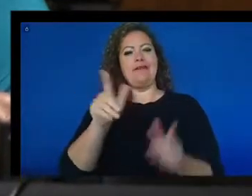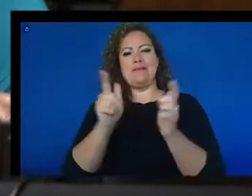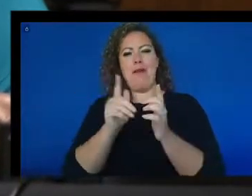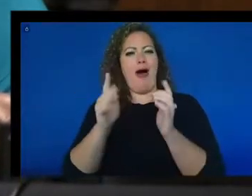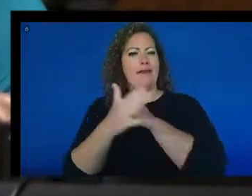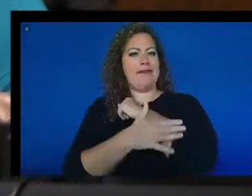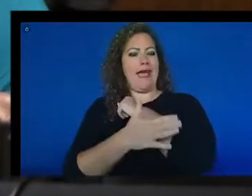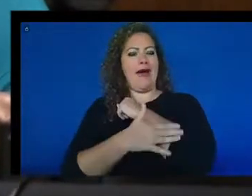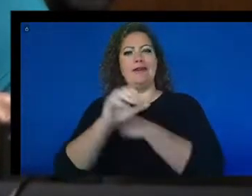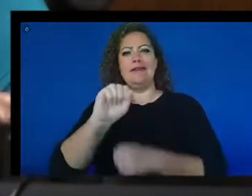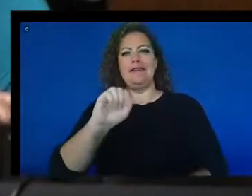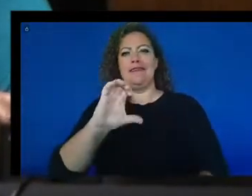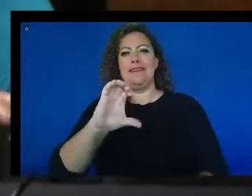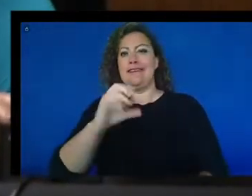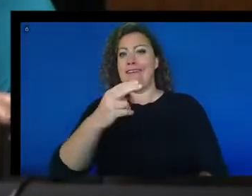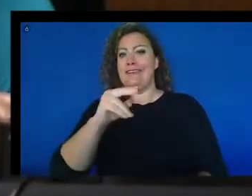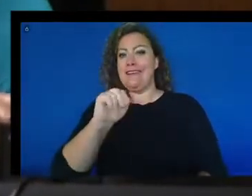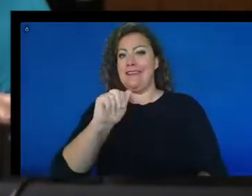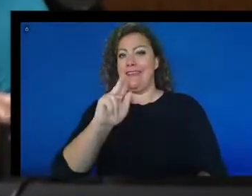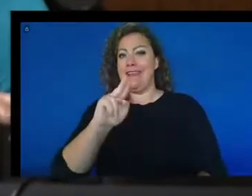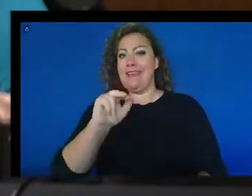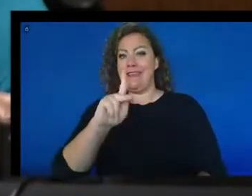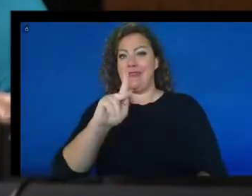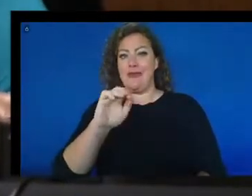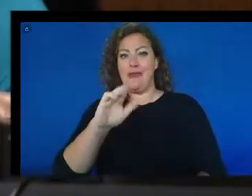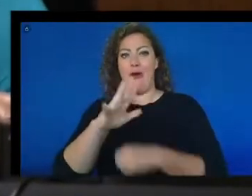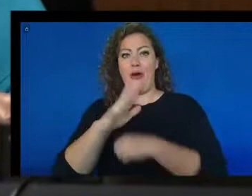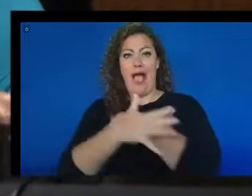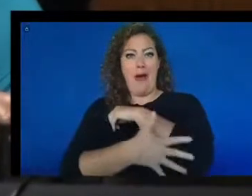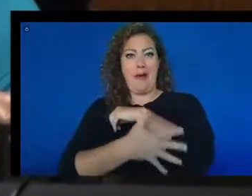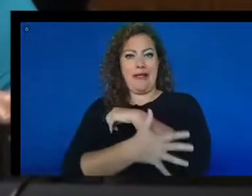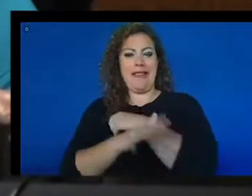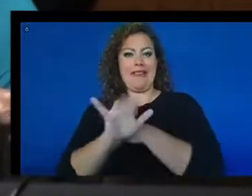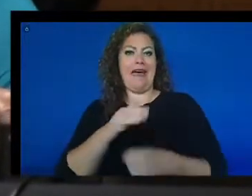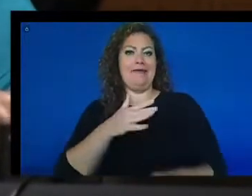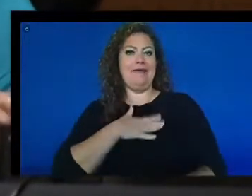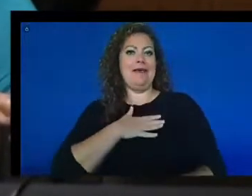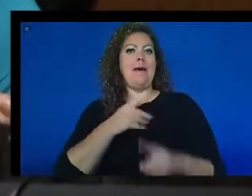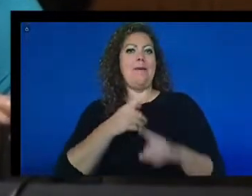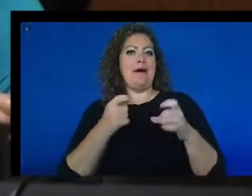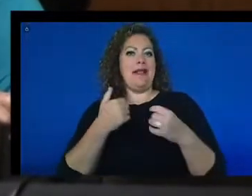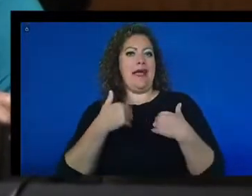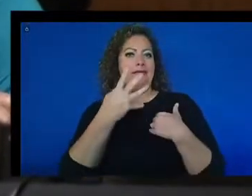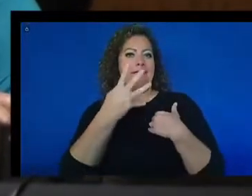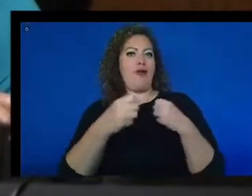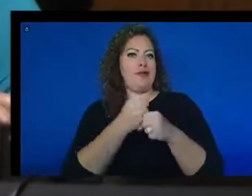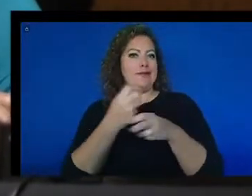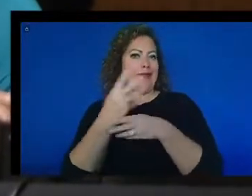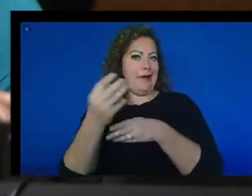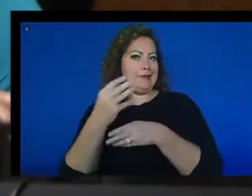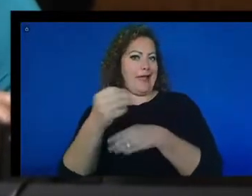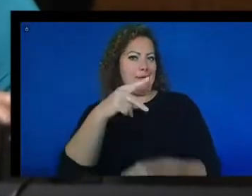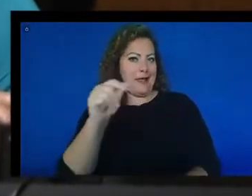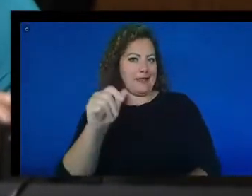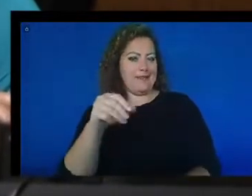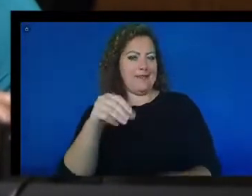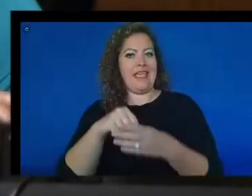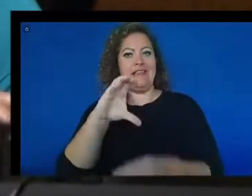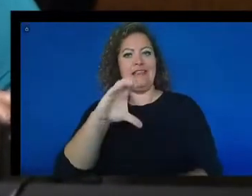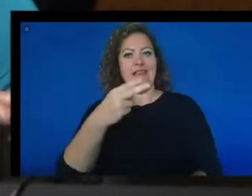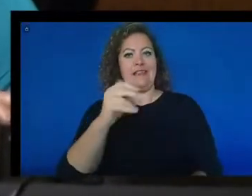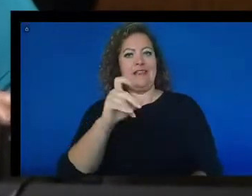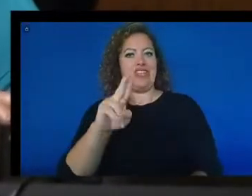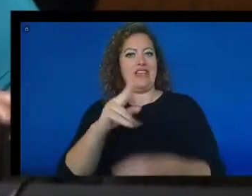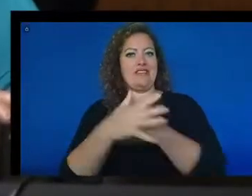yeah, I'm a coal cracker, too, by background. But I've lived 40 years outside of Philadelphia in Chester County. To answer your